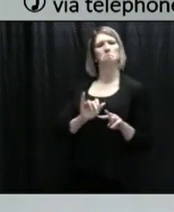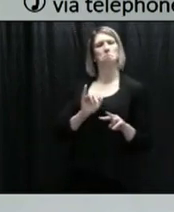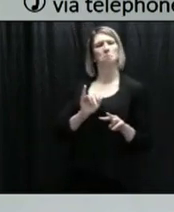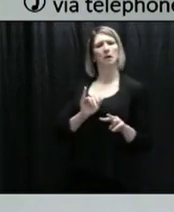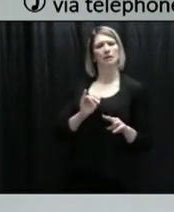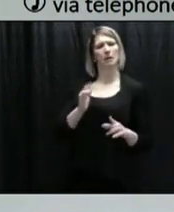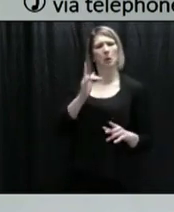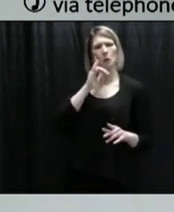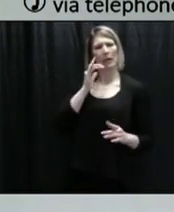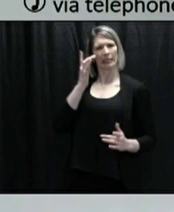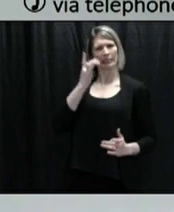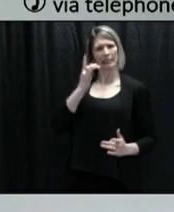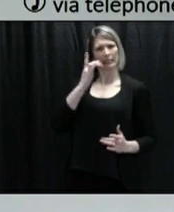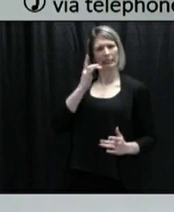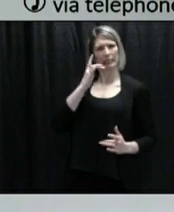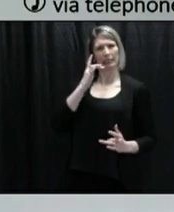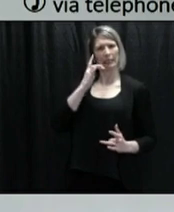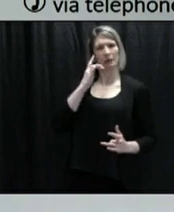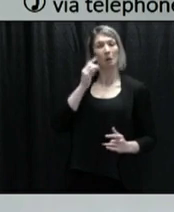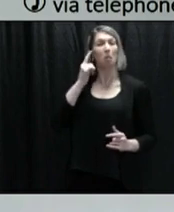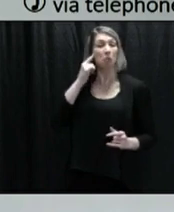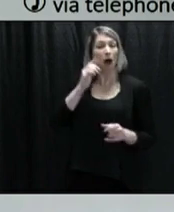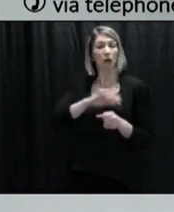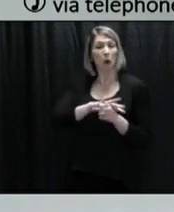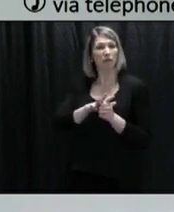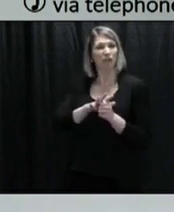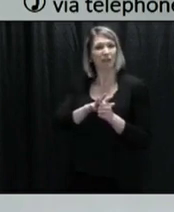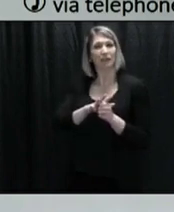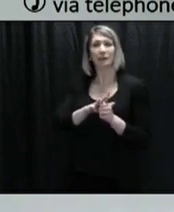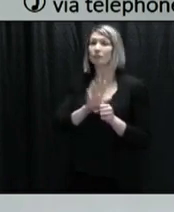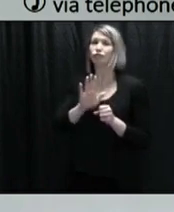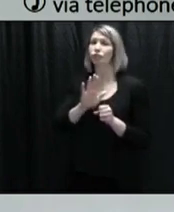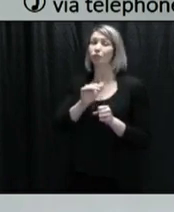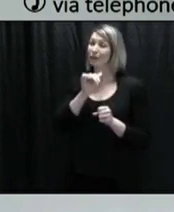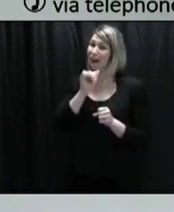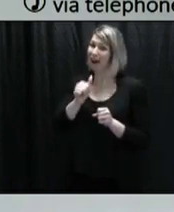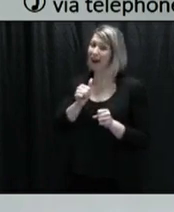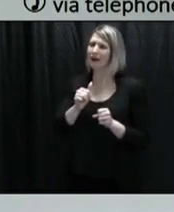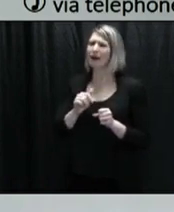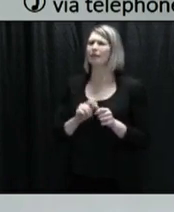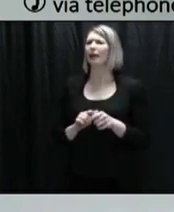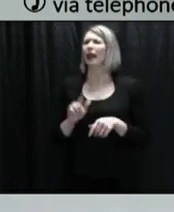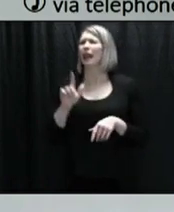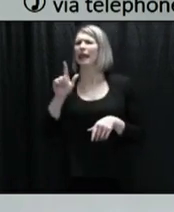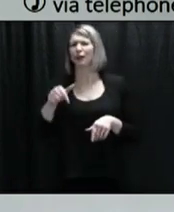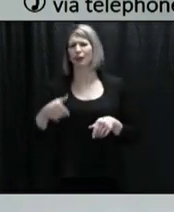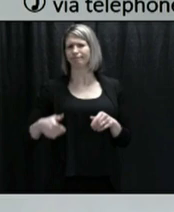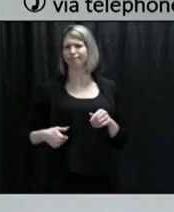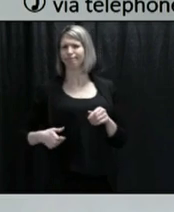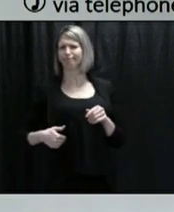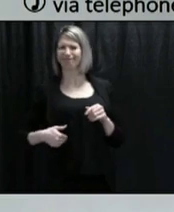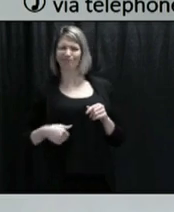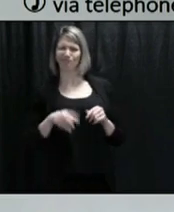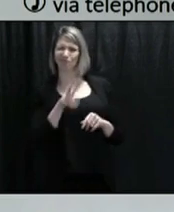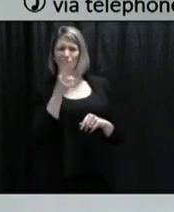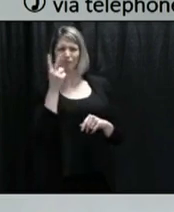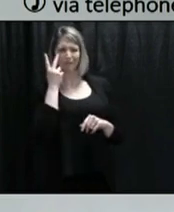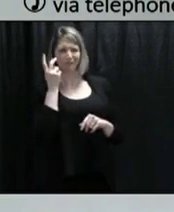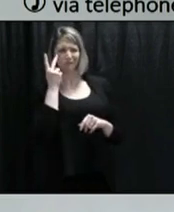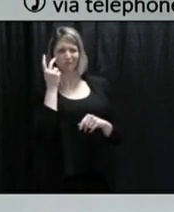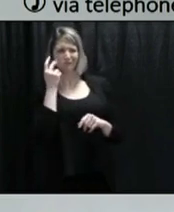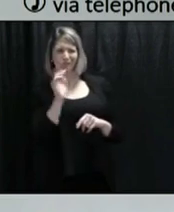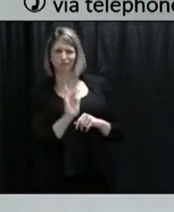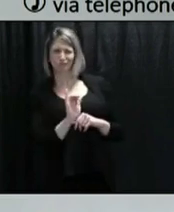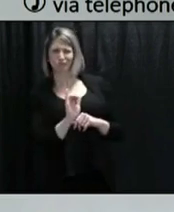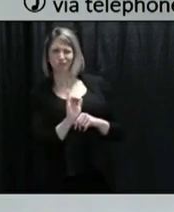their first test is negative and the clinicians are highly suspicious, then they will test again. And we have